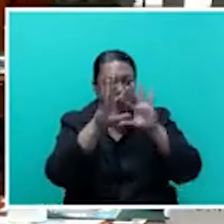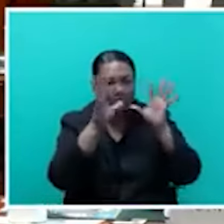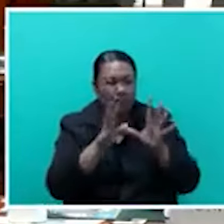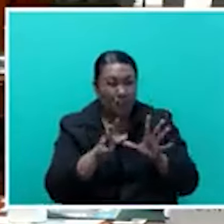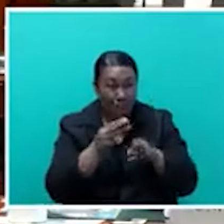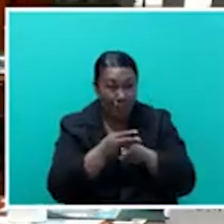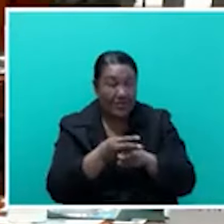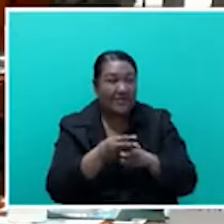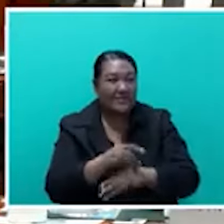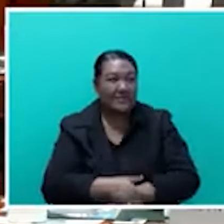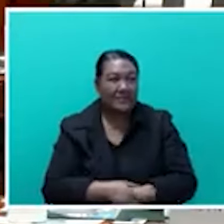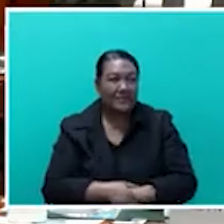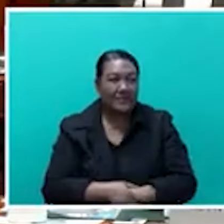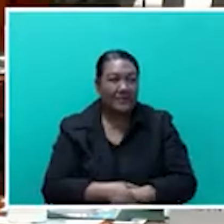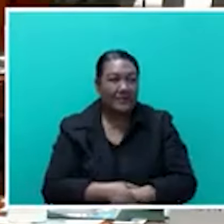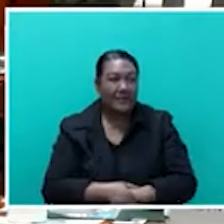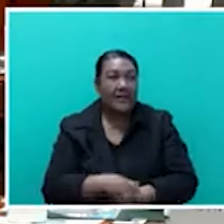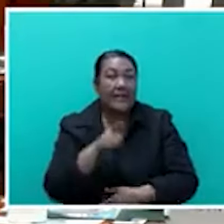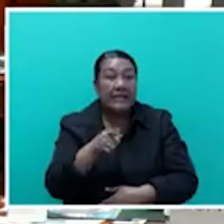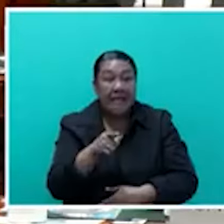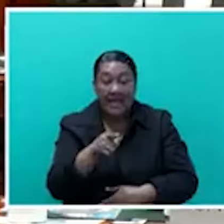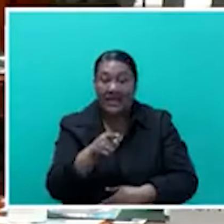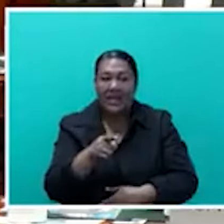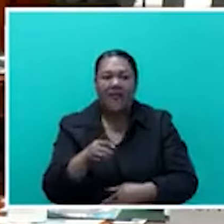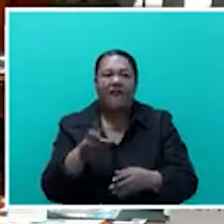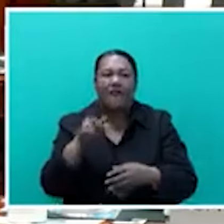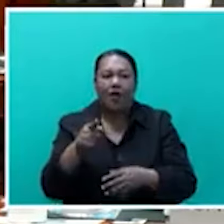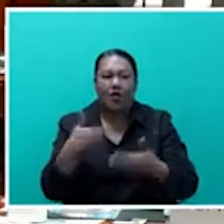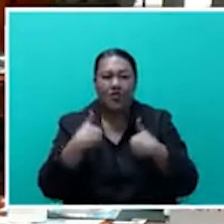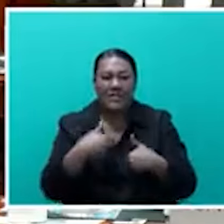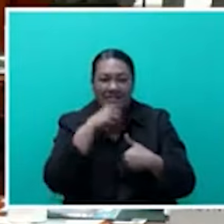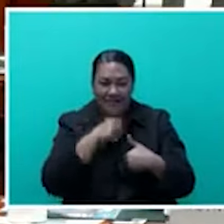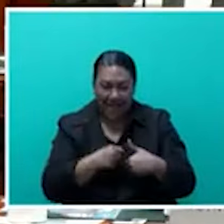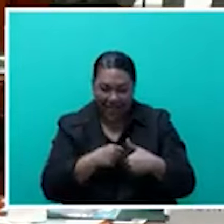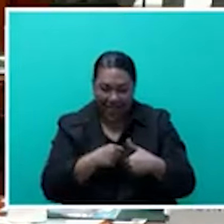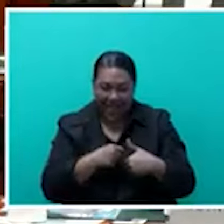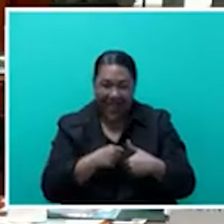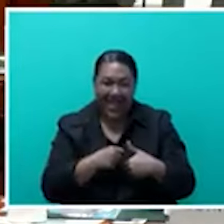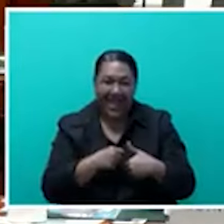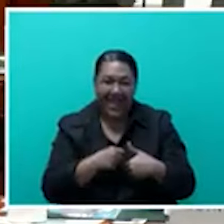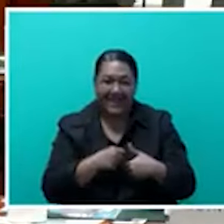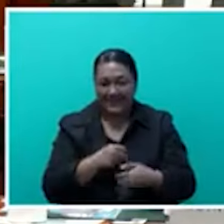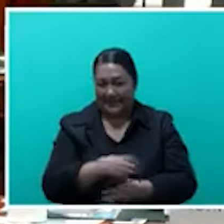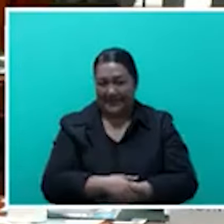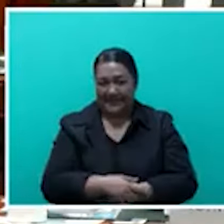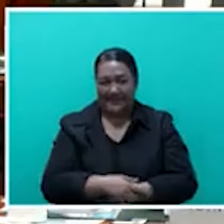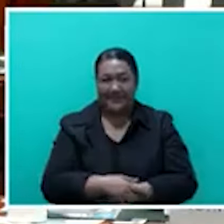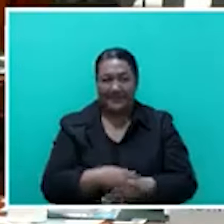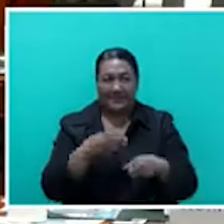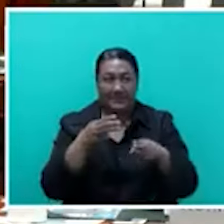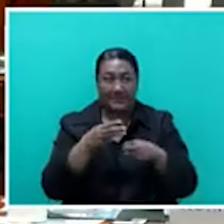mahogany is a rich man's furniture. And, you I would process it halfway here in Fiji so that we can get